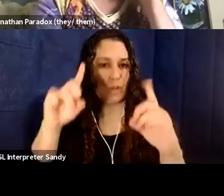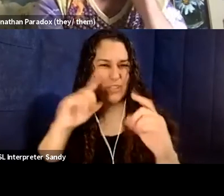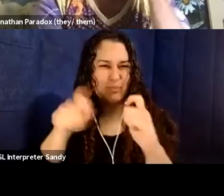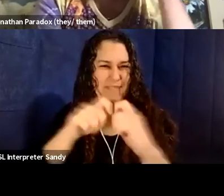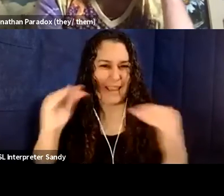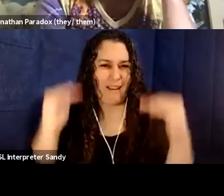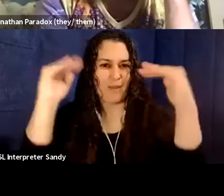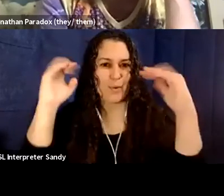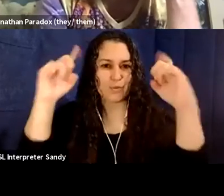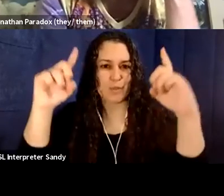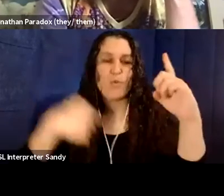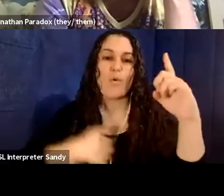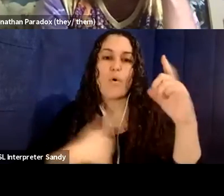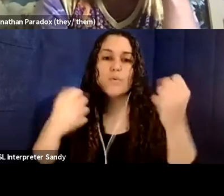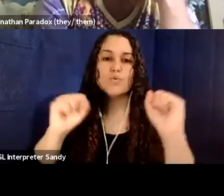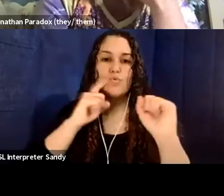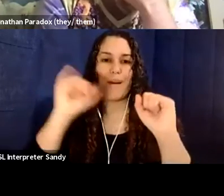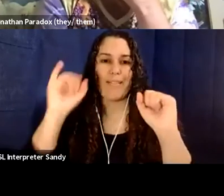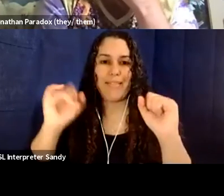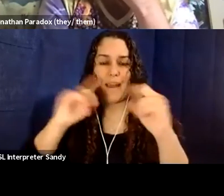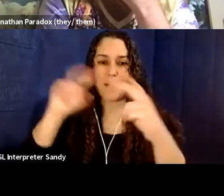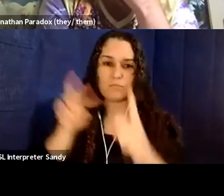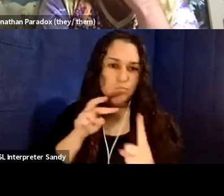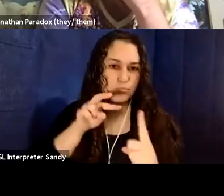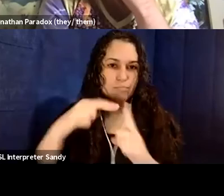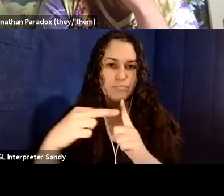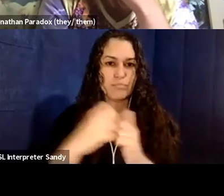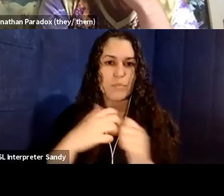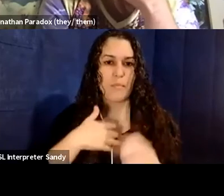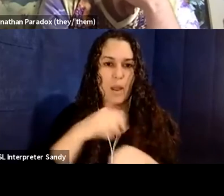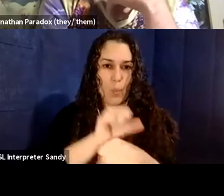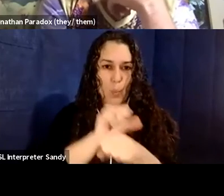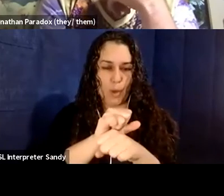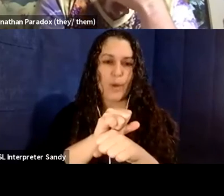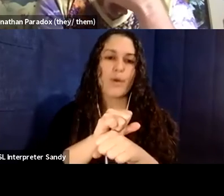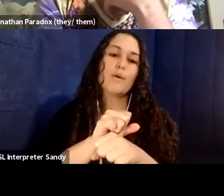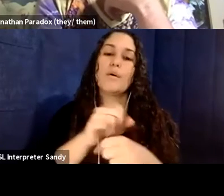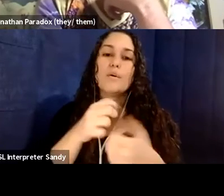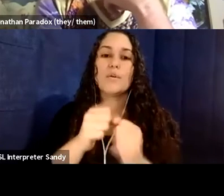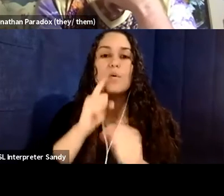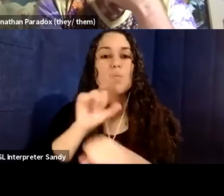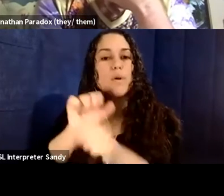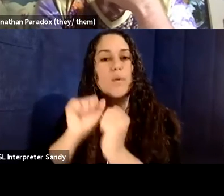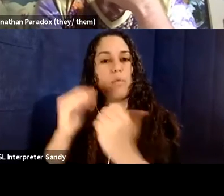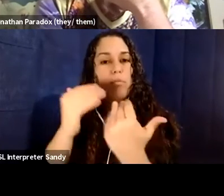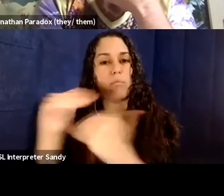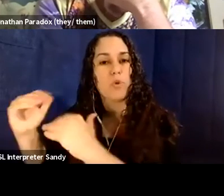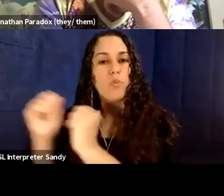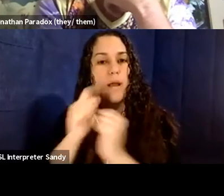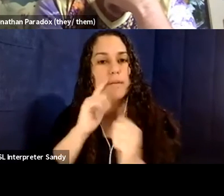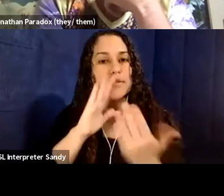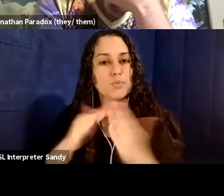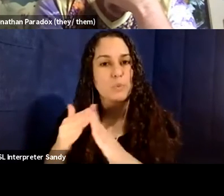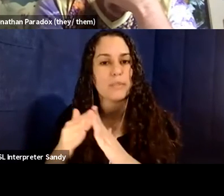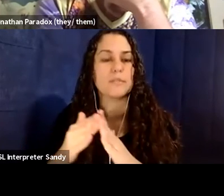I always try to bring that lens to my work, um, working with marginalized communities and